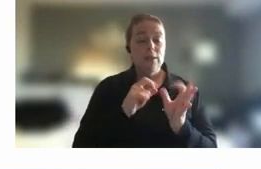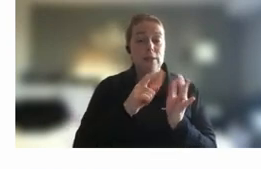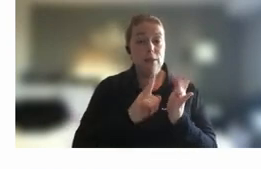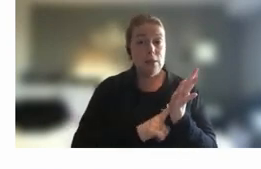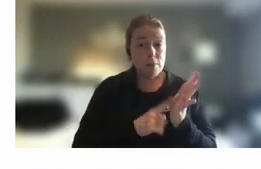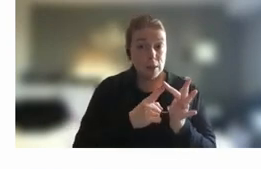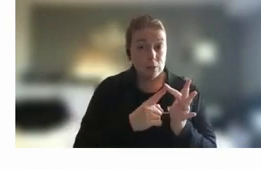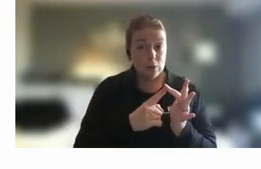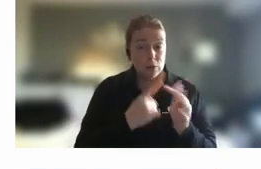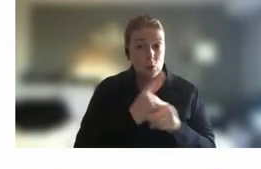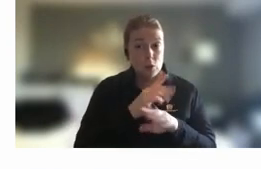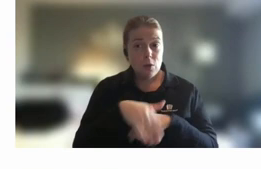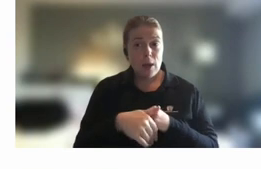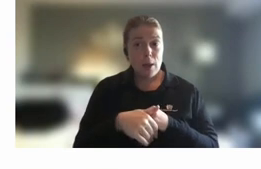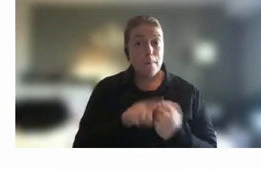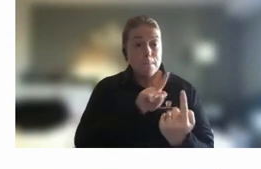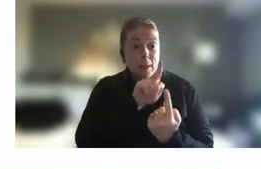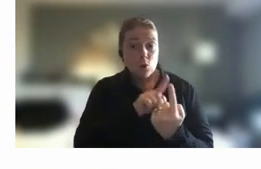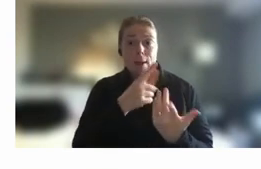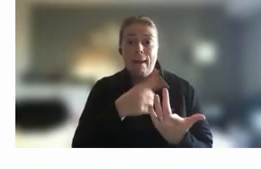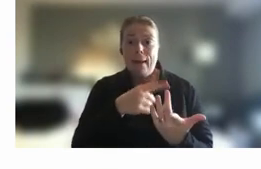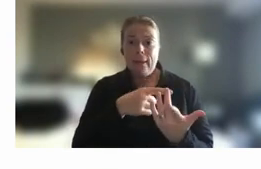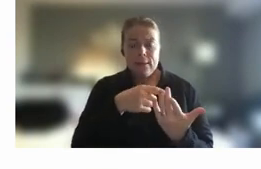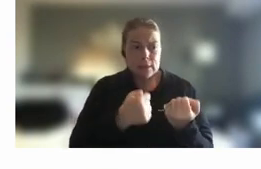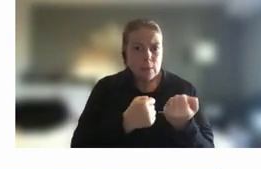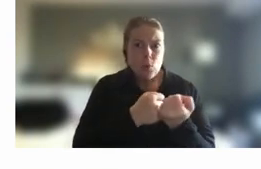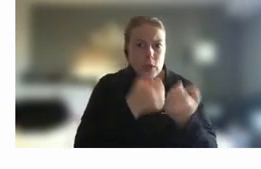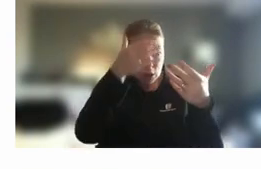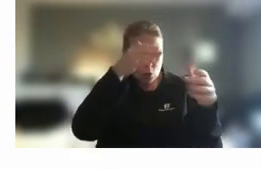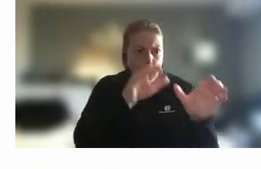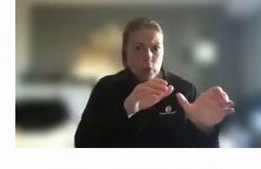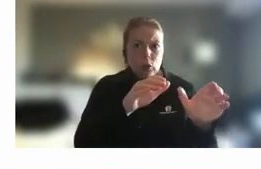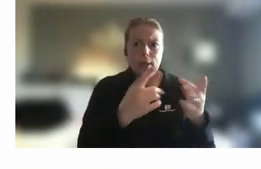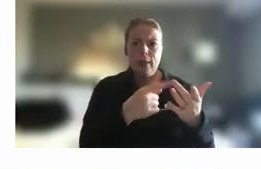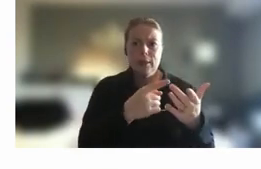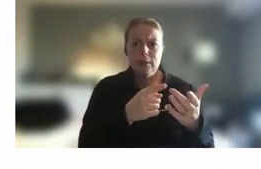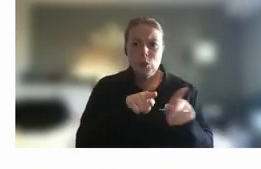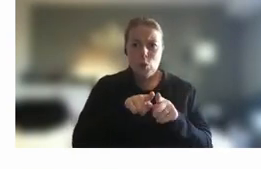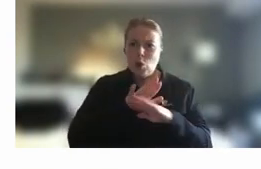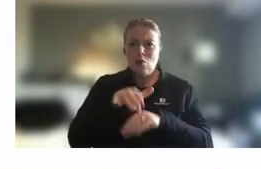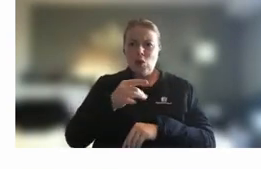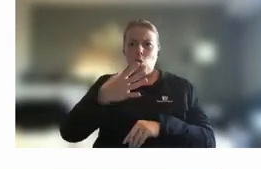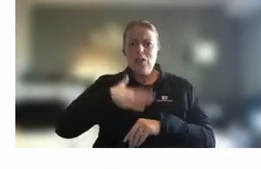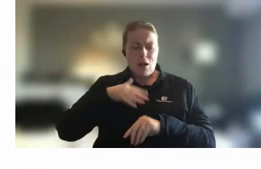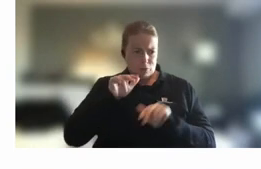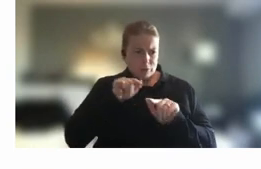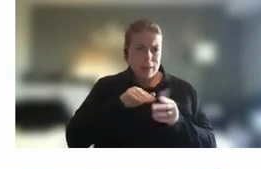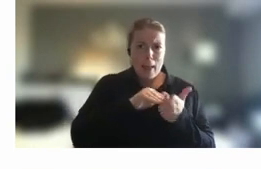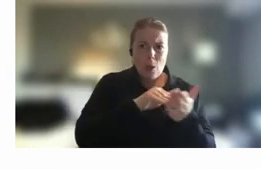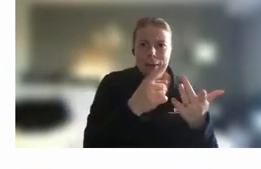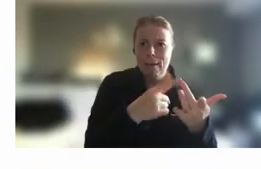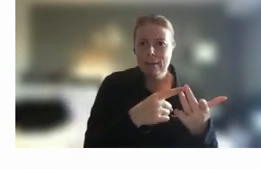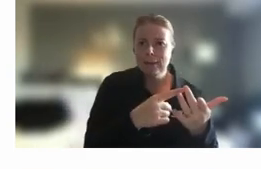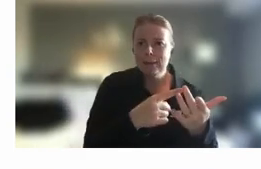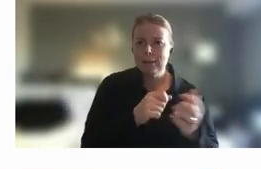coaching others supporting others you can learn so much about yourself by helping others um in fact that's probably been some of my